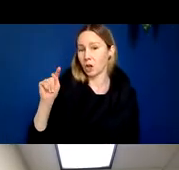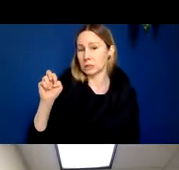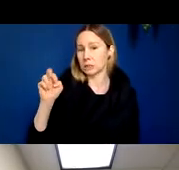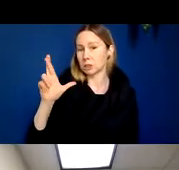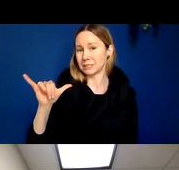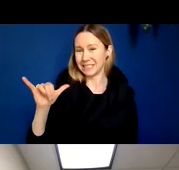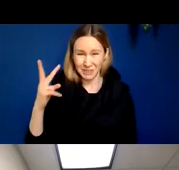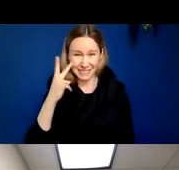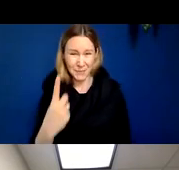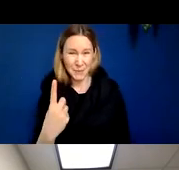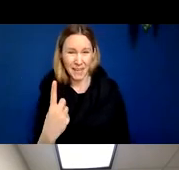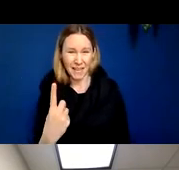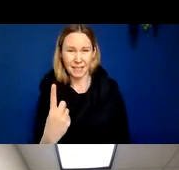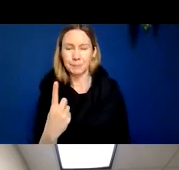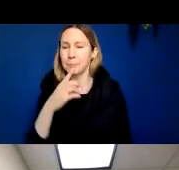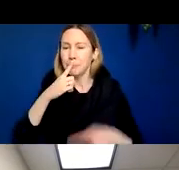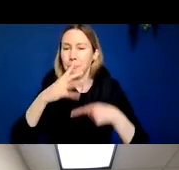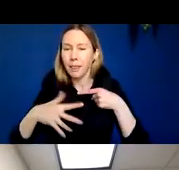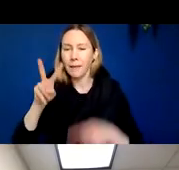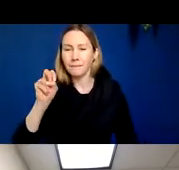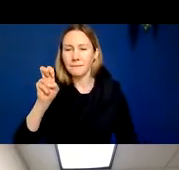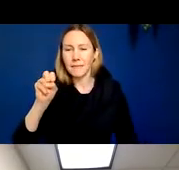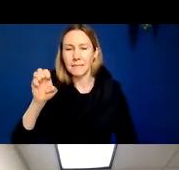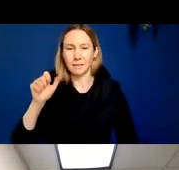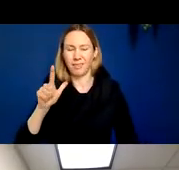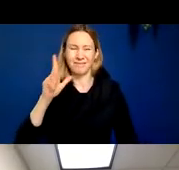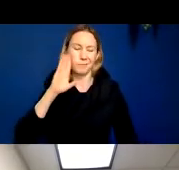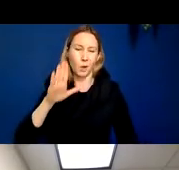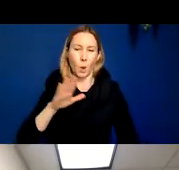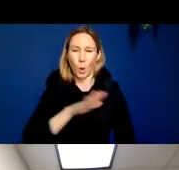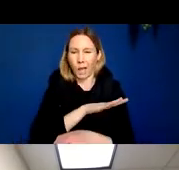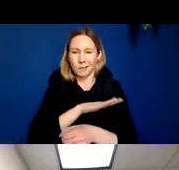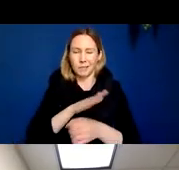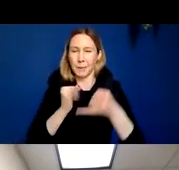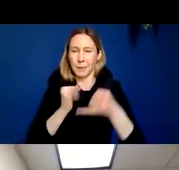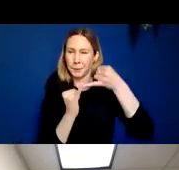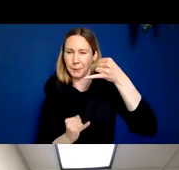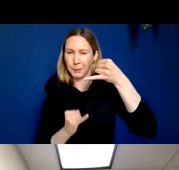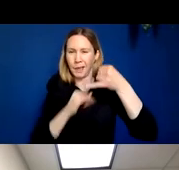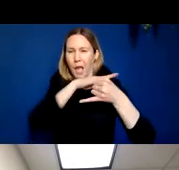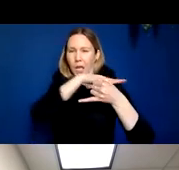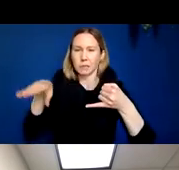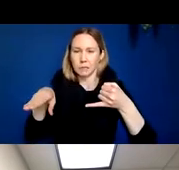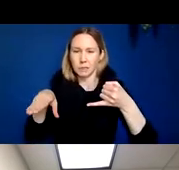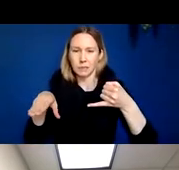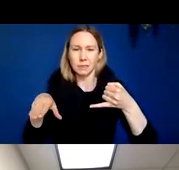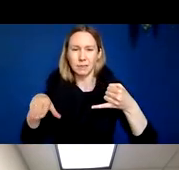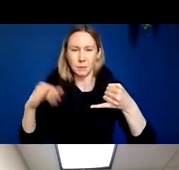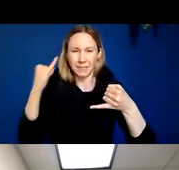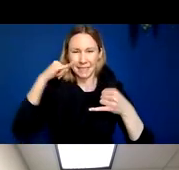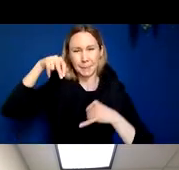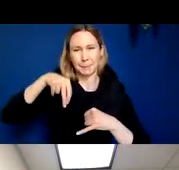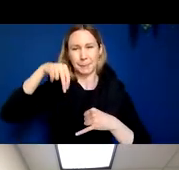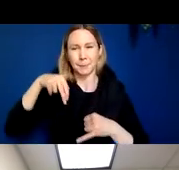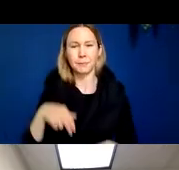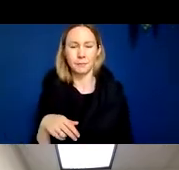this is one artery or blood vessels cut axiomere or across. And so that's another major substrate of the